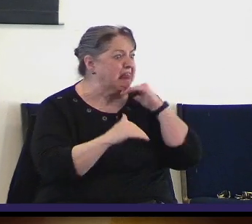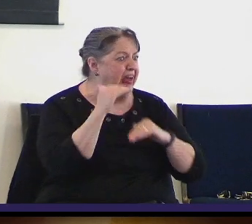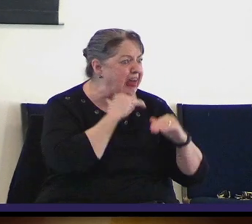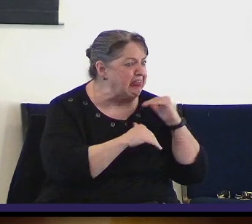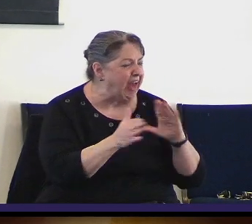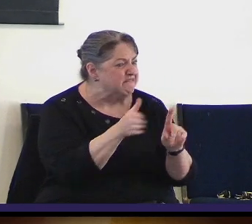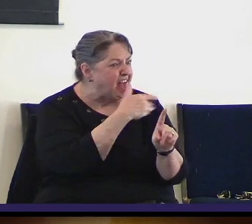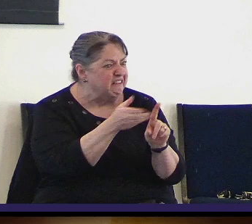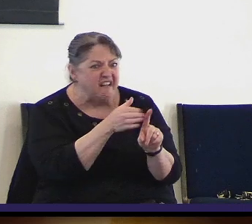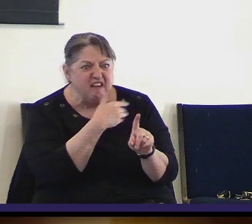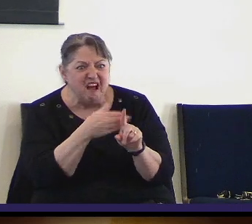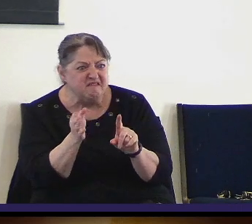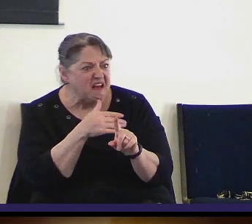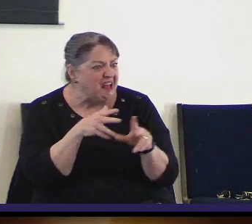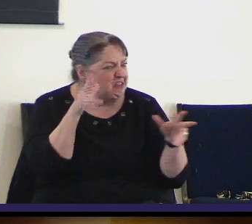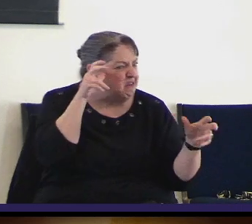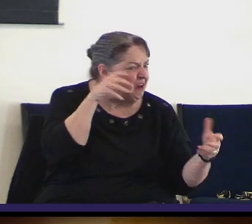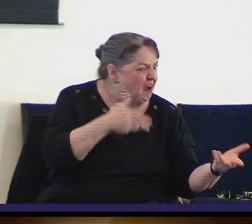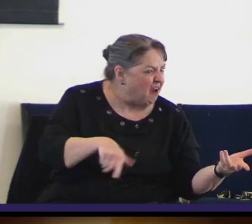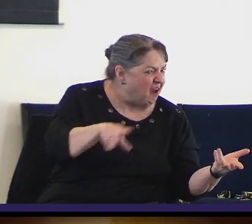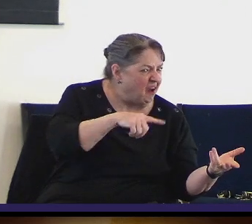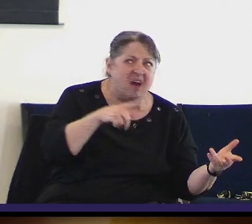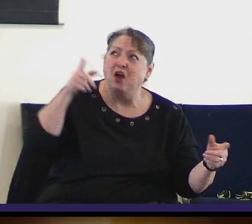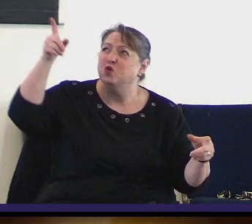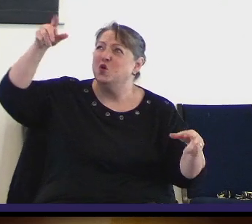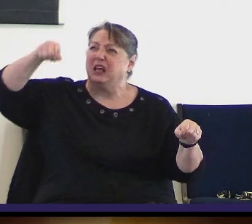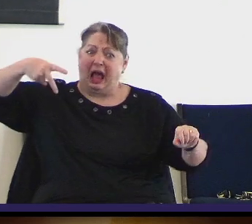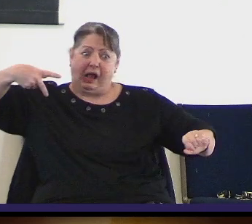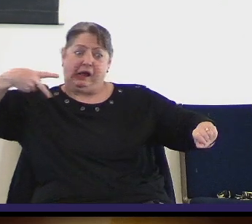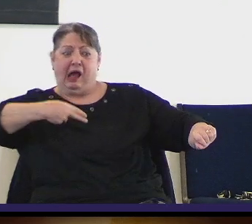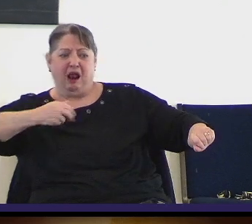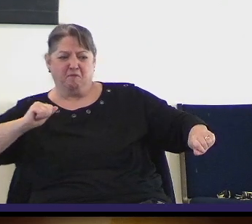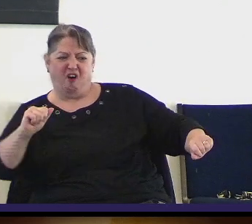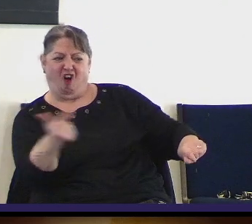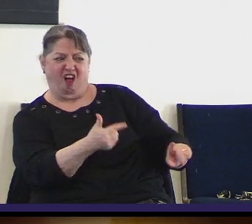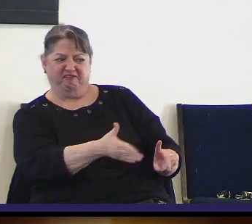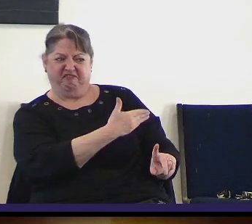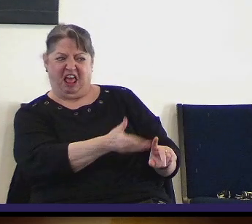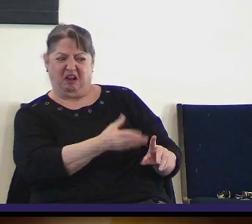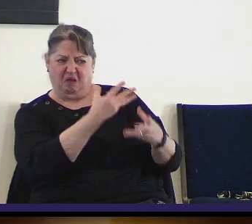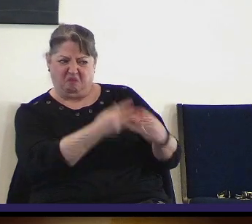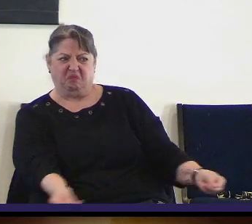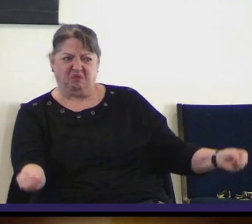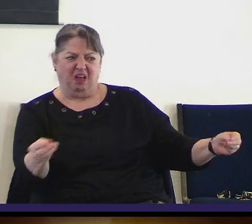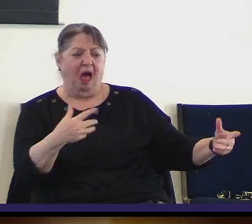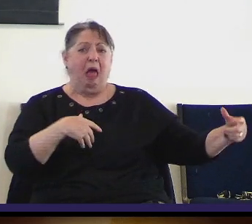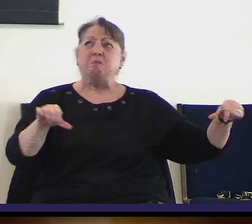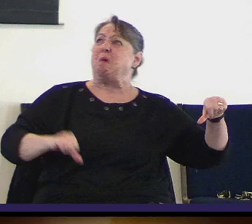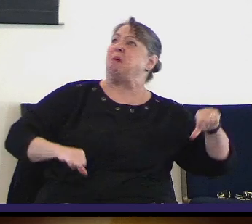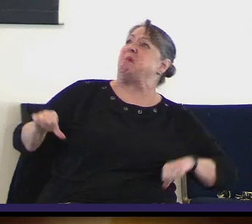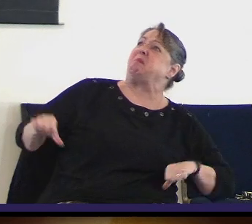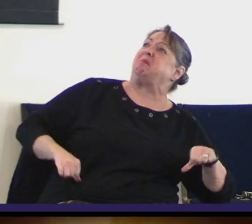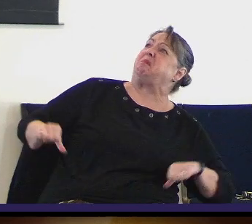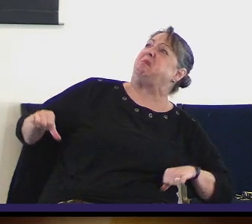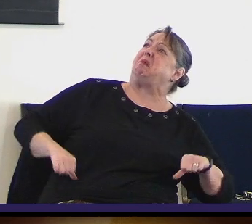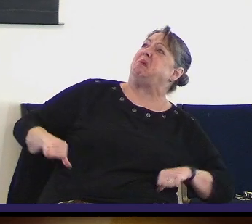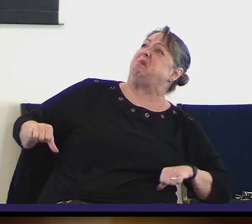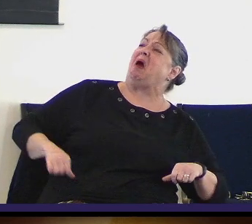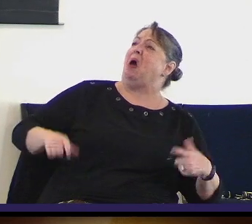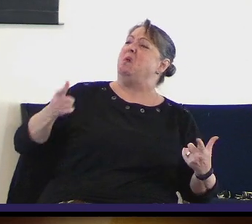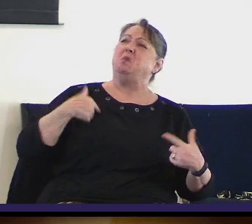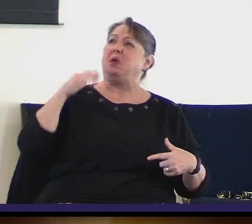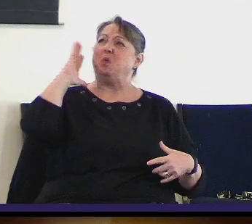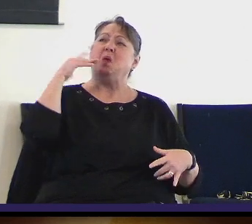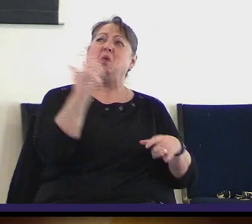speak with deception. May the Lord cut off all flattering lips and every boastful tongue that says, We will triumph with our